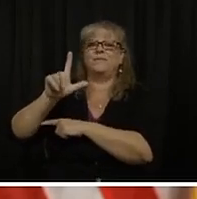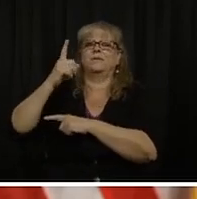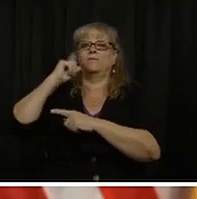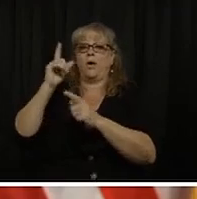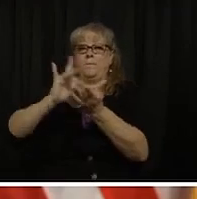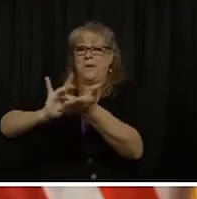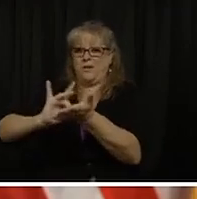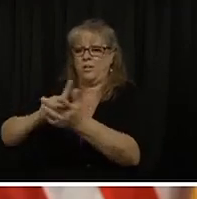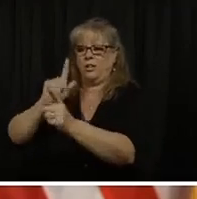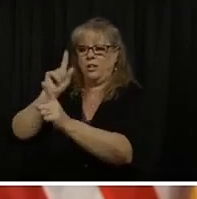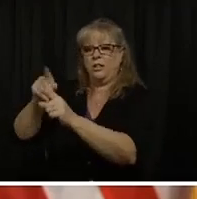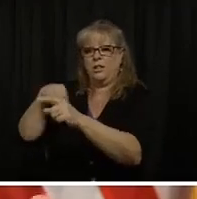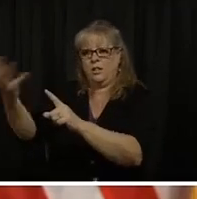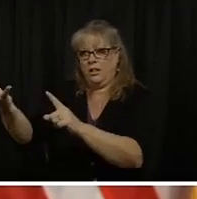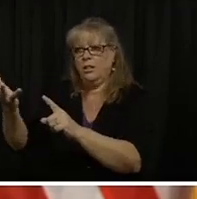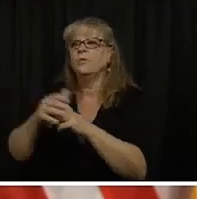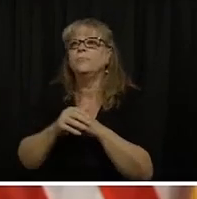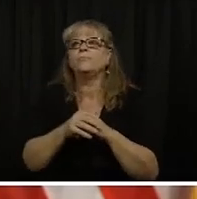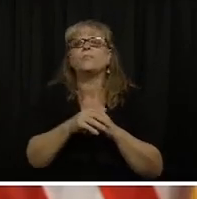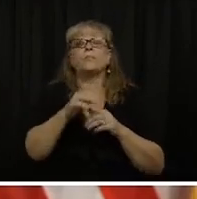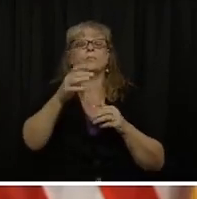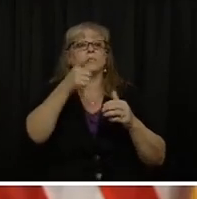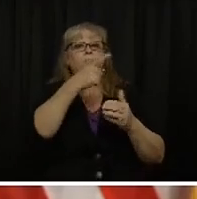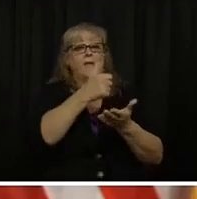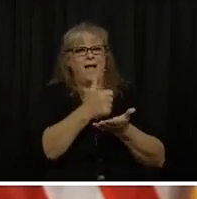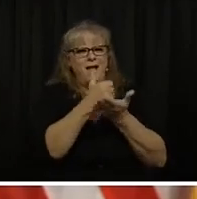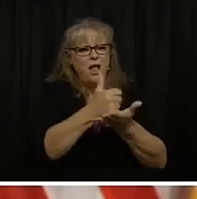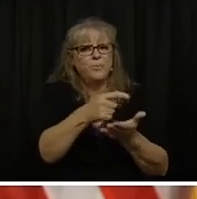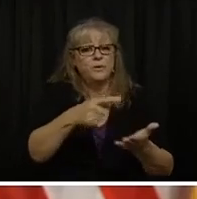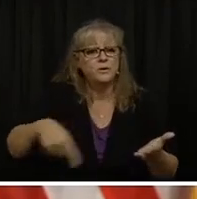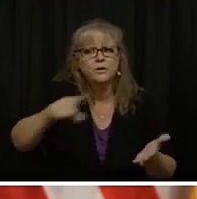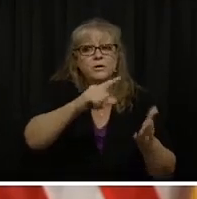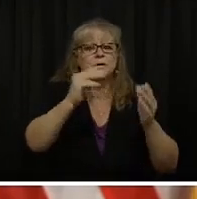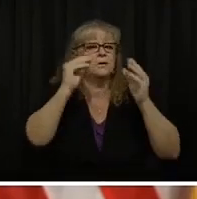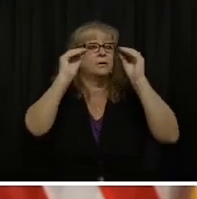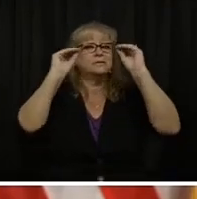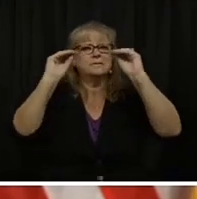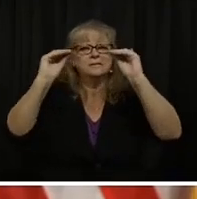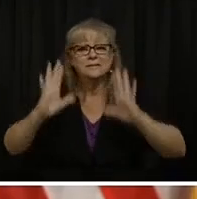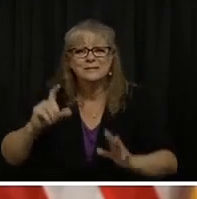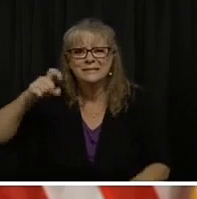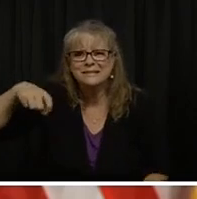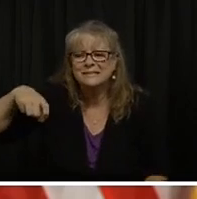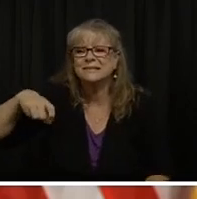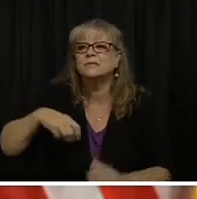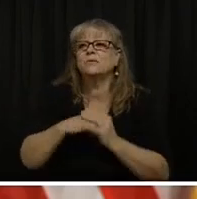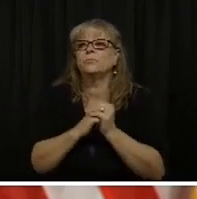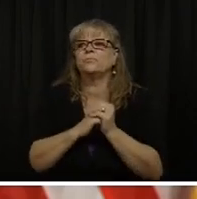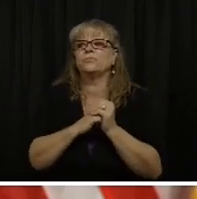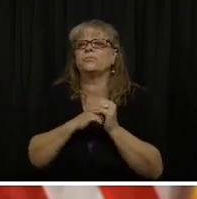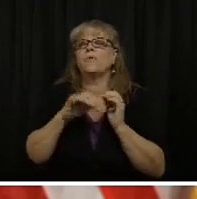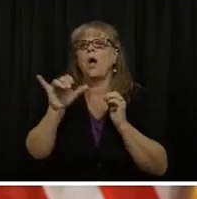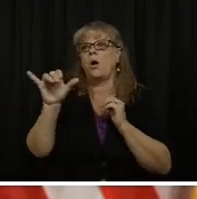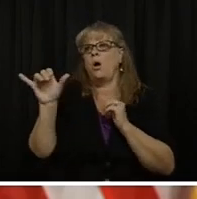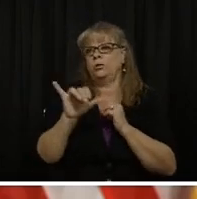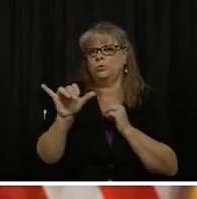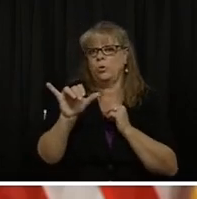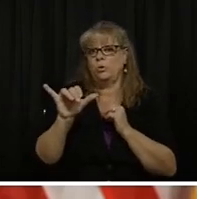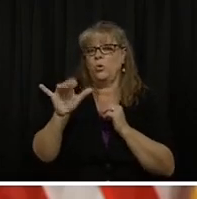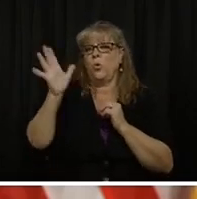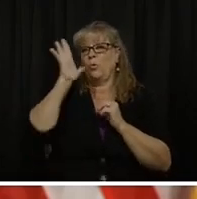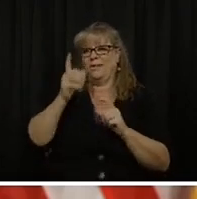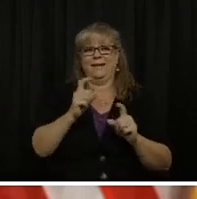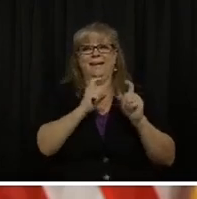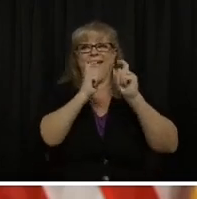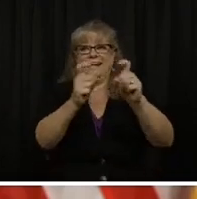We were able to help school districts meet the needs of their teachers. We're going to be able to get at least one mask per week